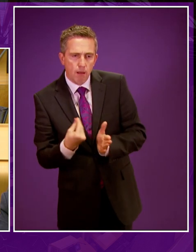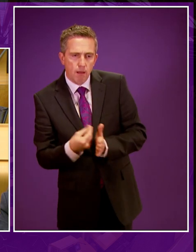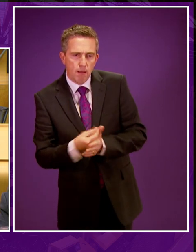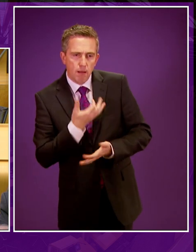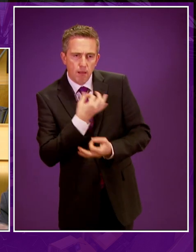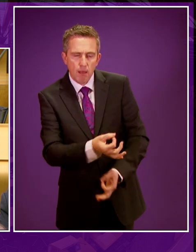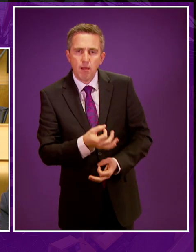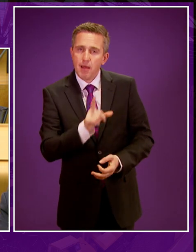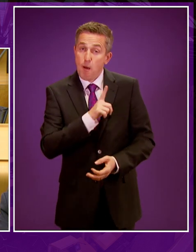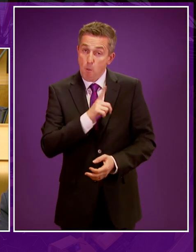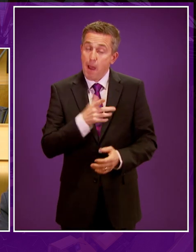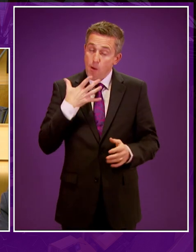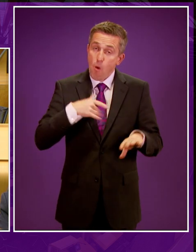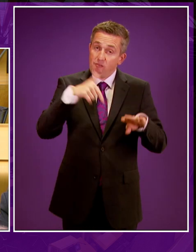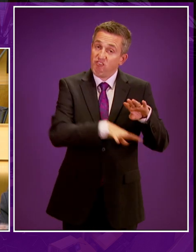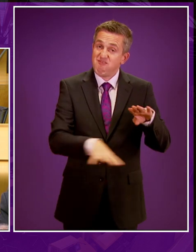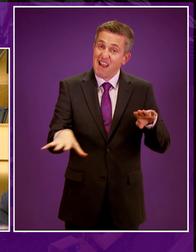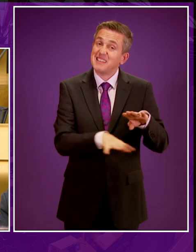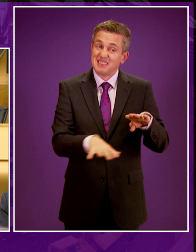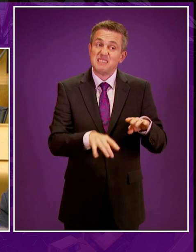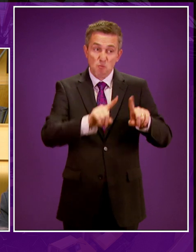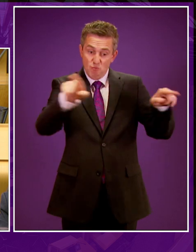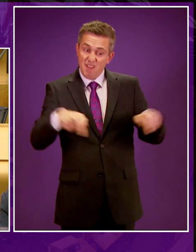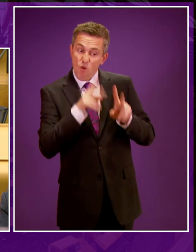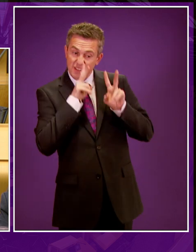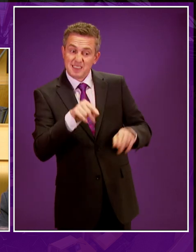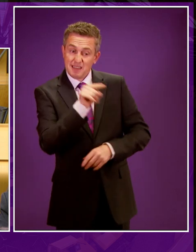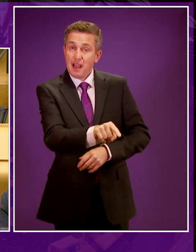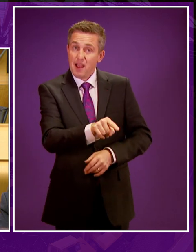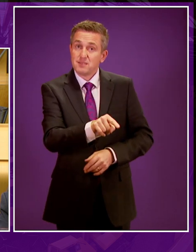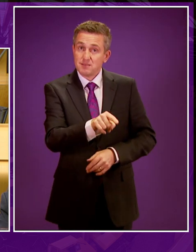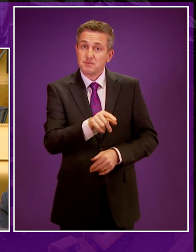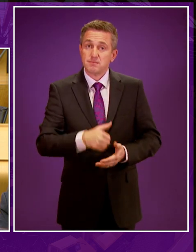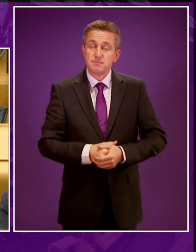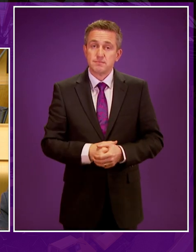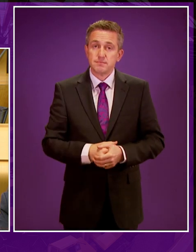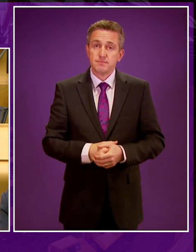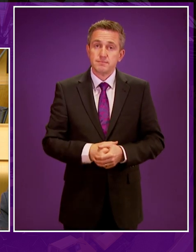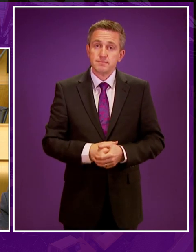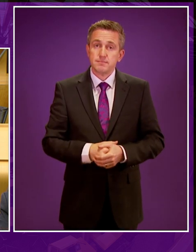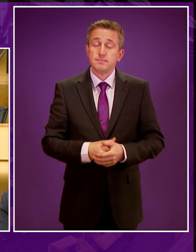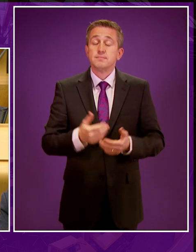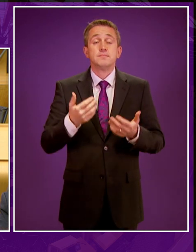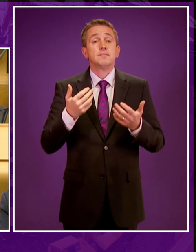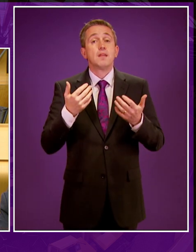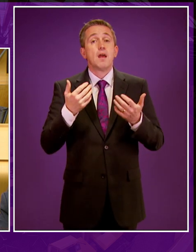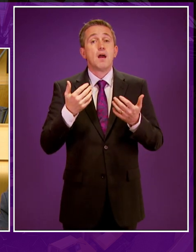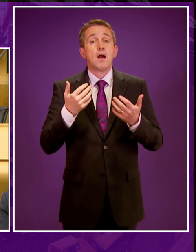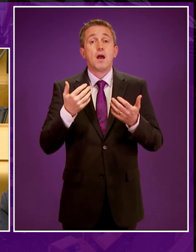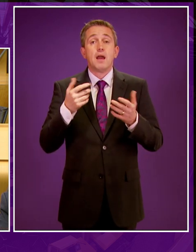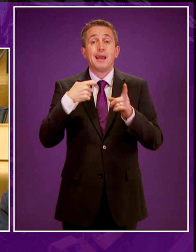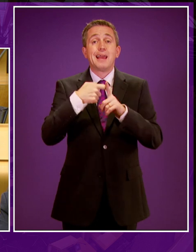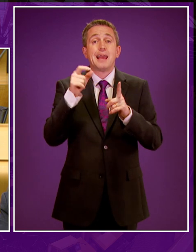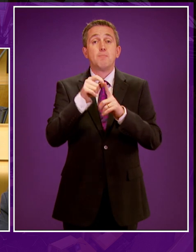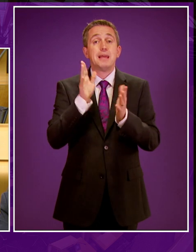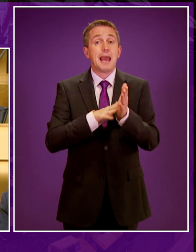political philosophy has been clear for all to see today in this debate. Research from